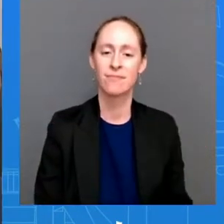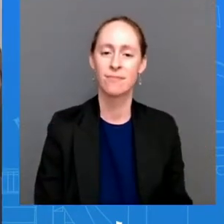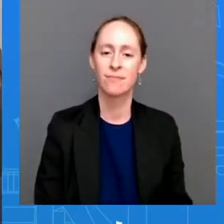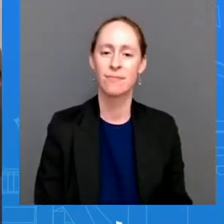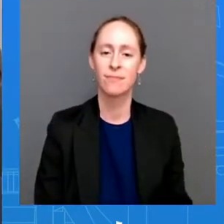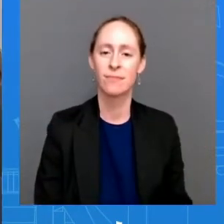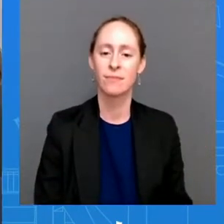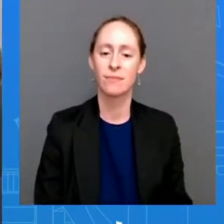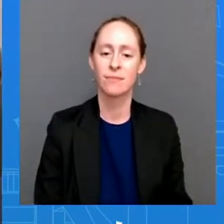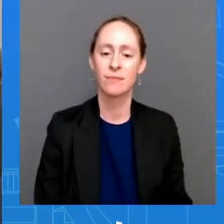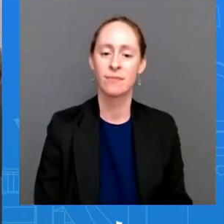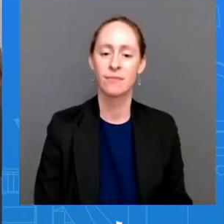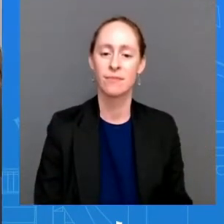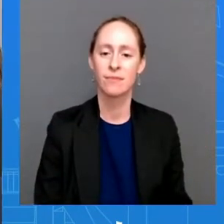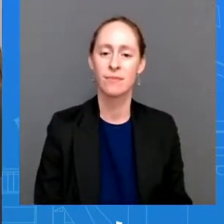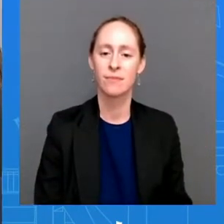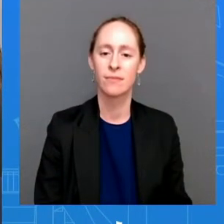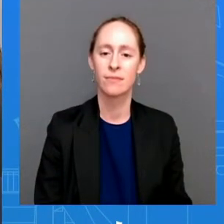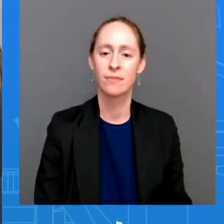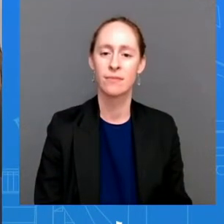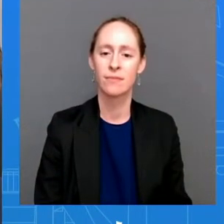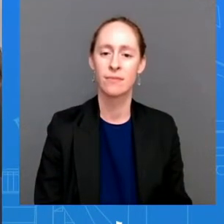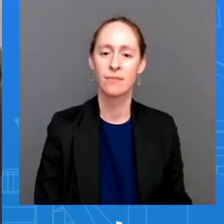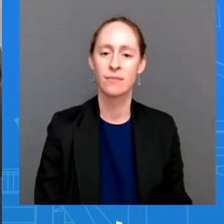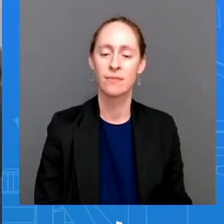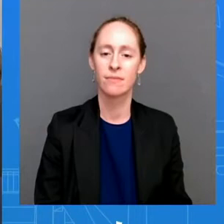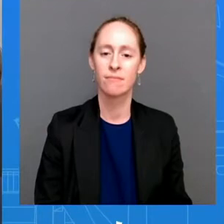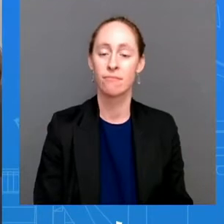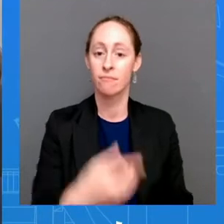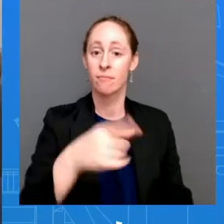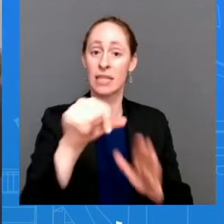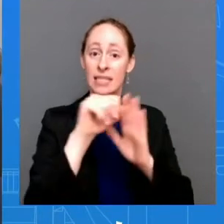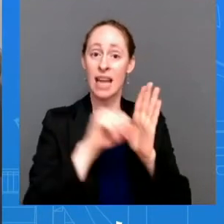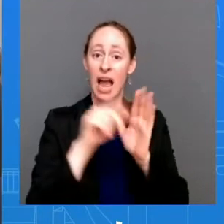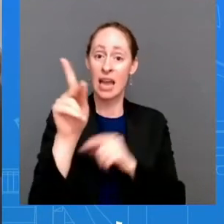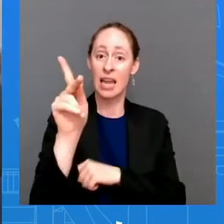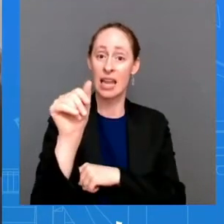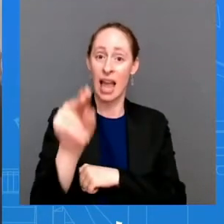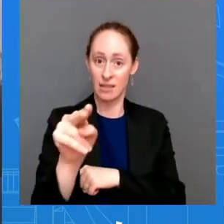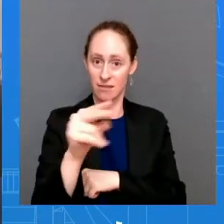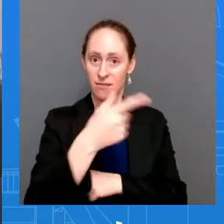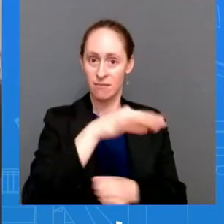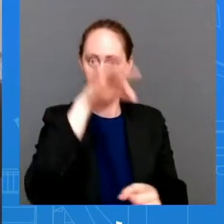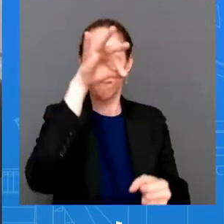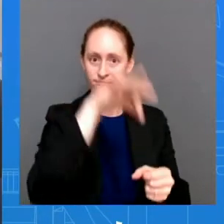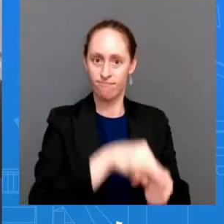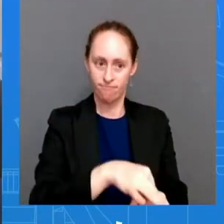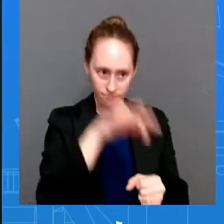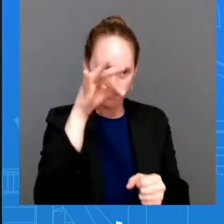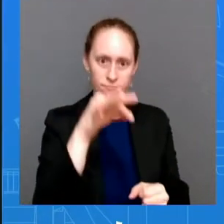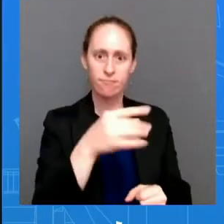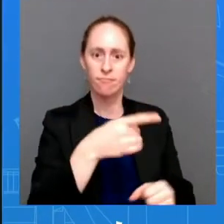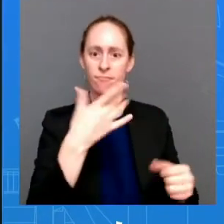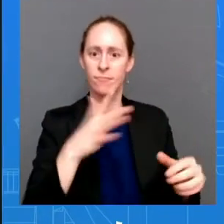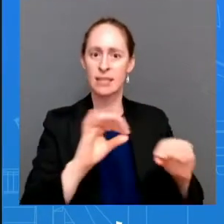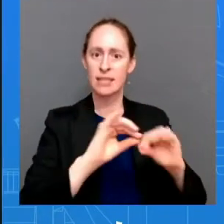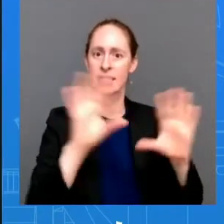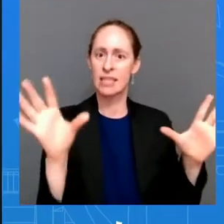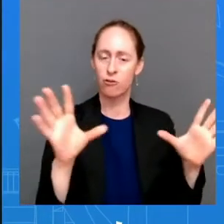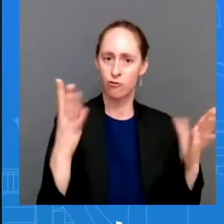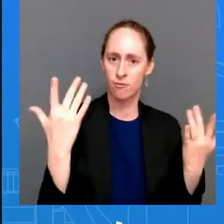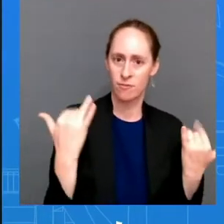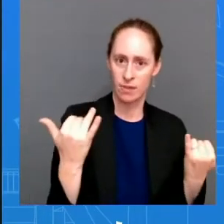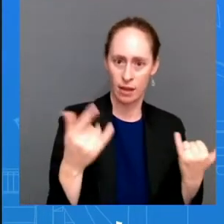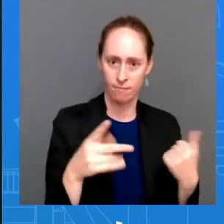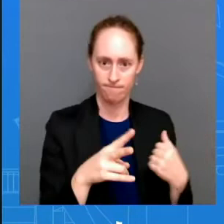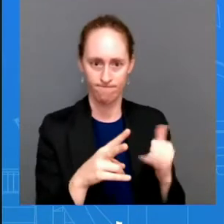that state make the president feel that the members of his party should push stronger in congress to repeal the height oh i mean we're you